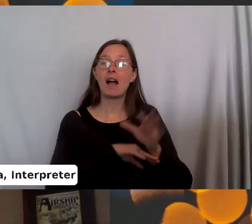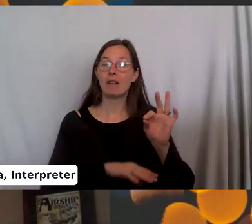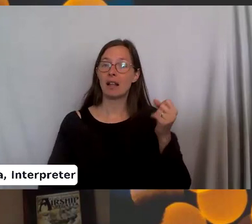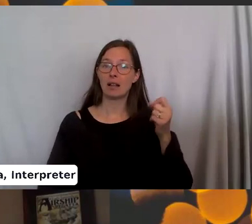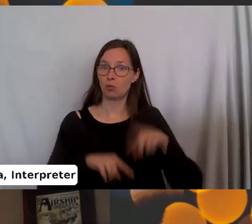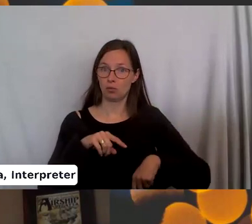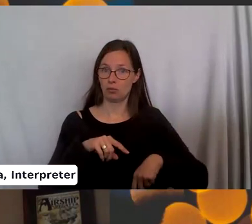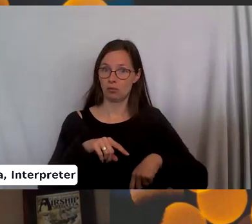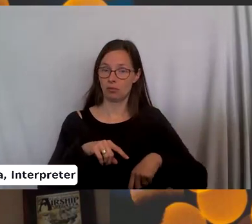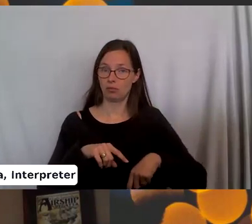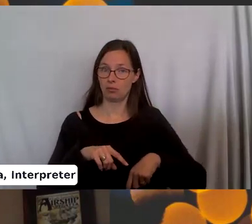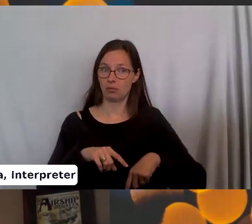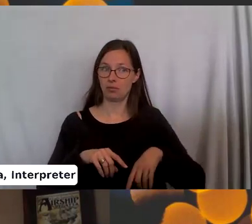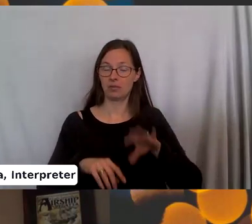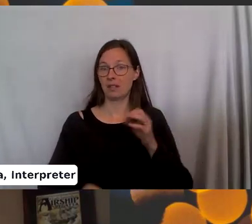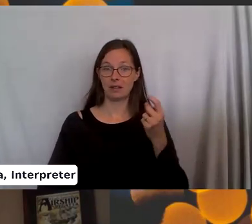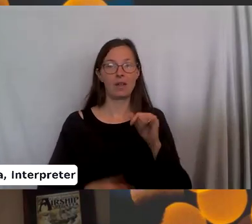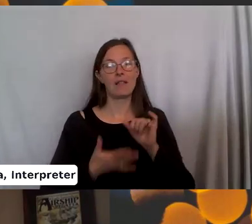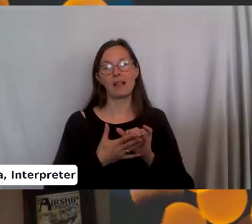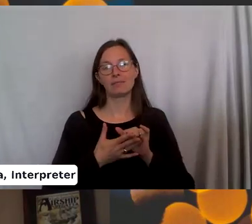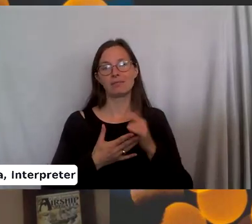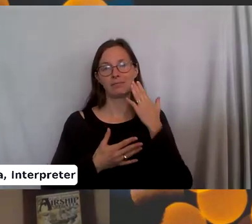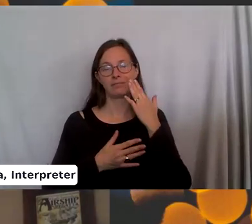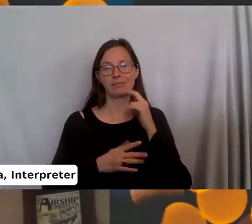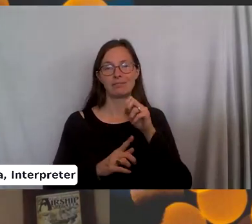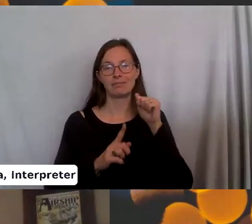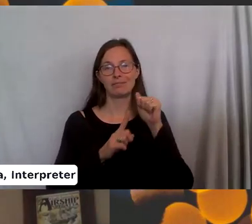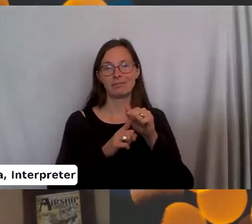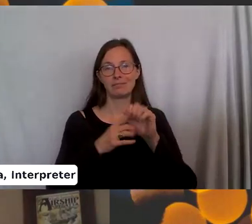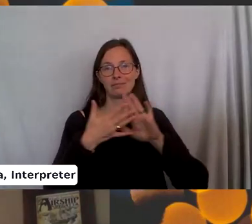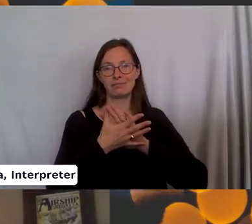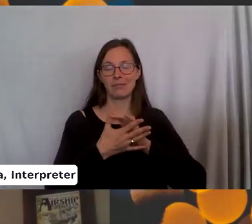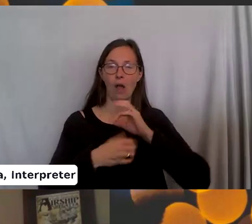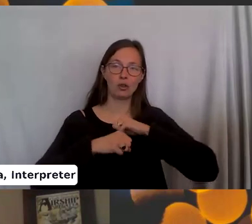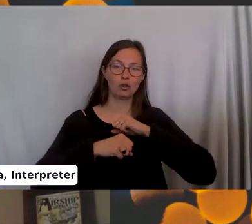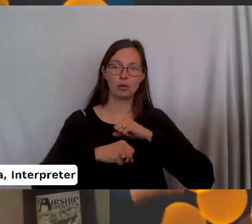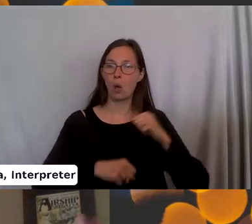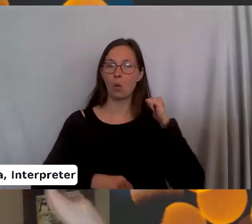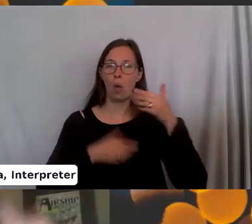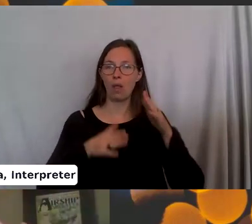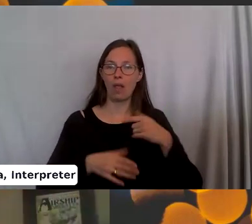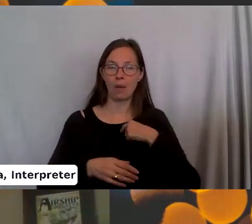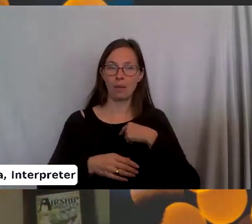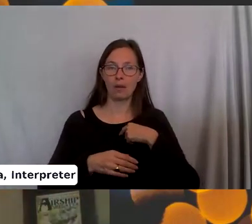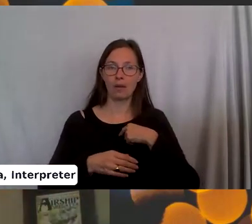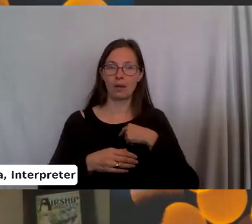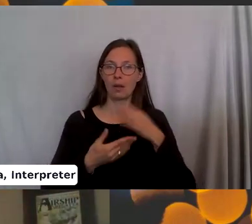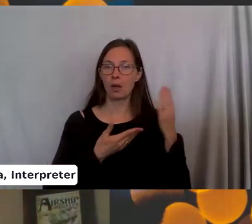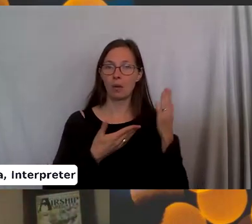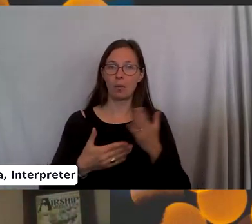couldn't. Yeah. This is, you know, the illusion of security. Um, they, they wouldn't let me bring needles on. And so I just put them in my hair.